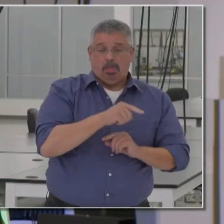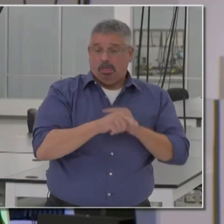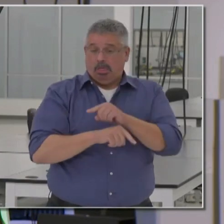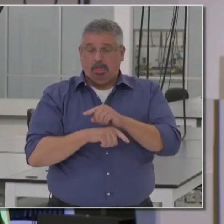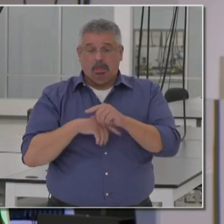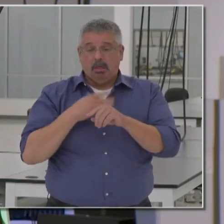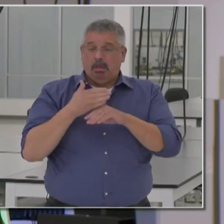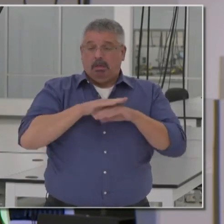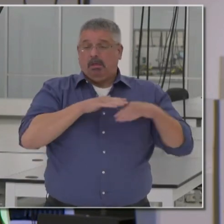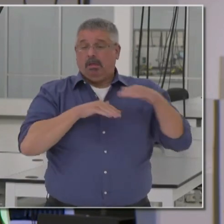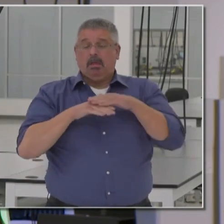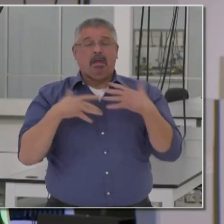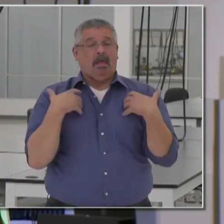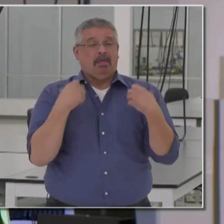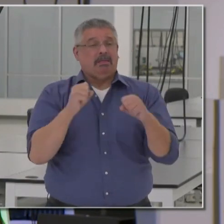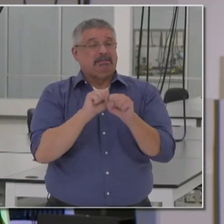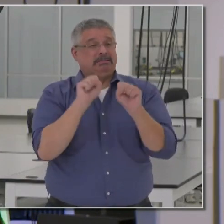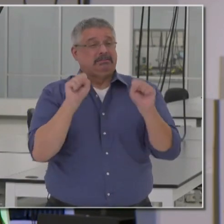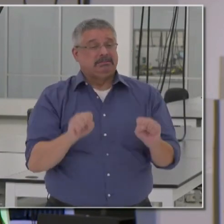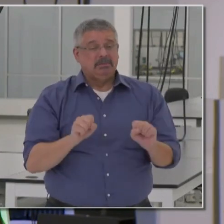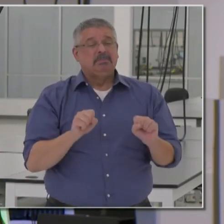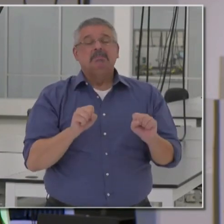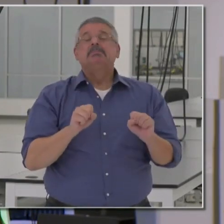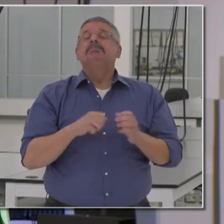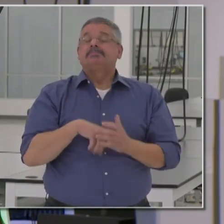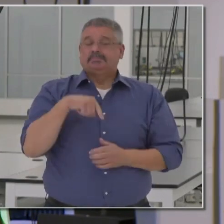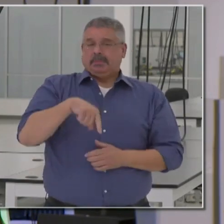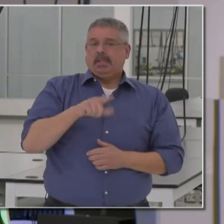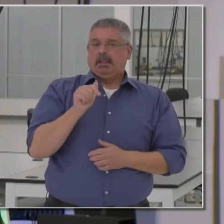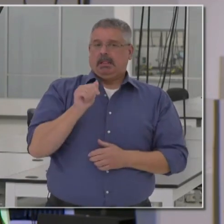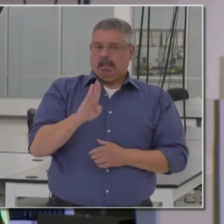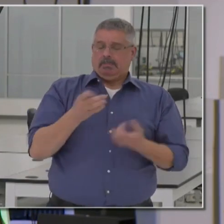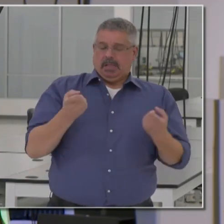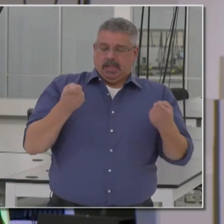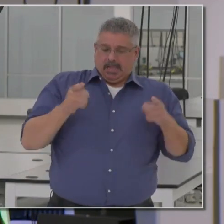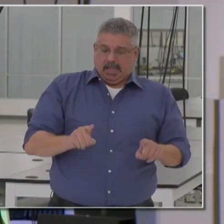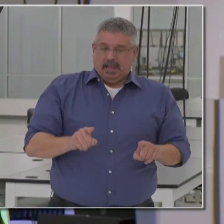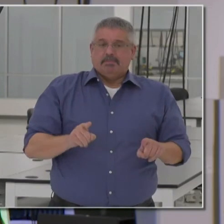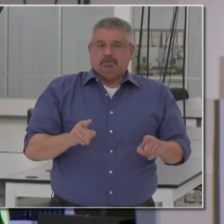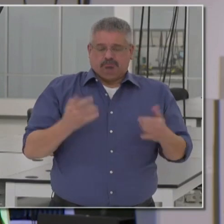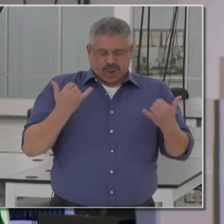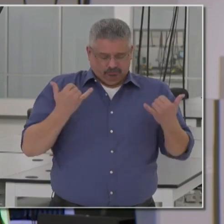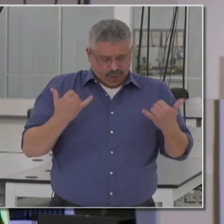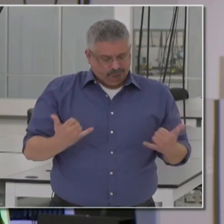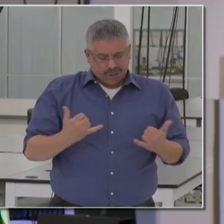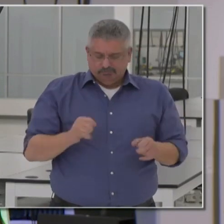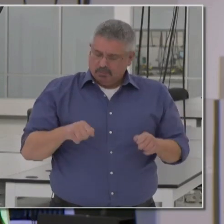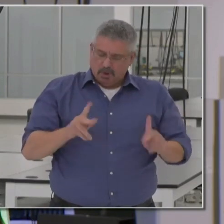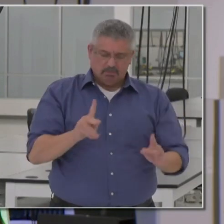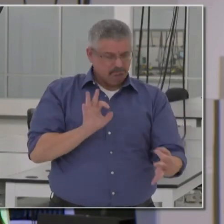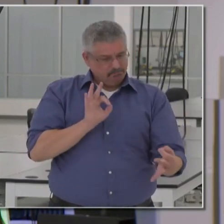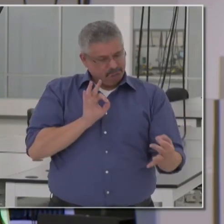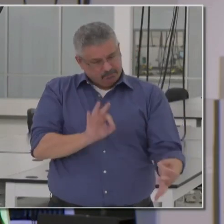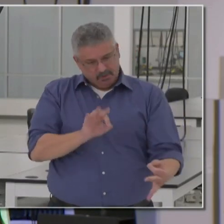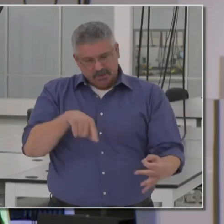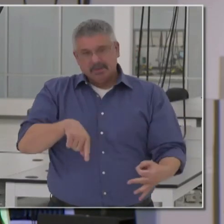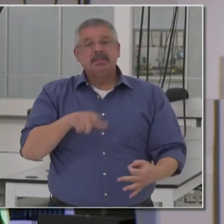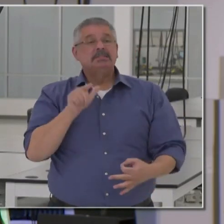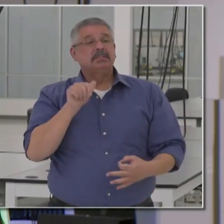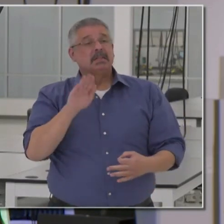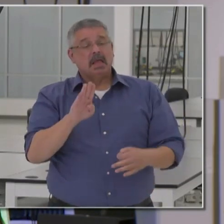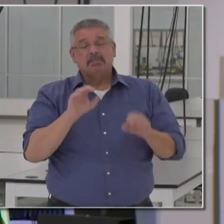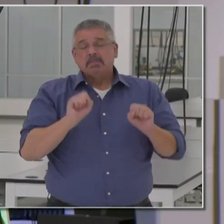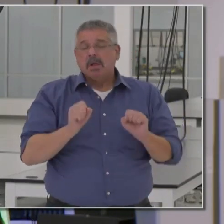in our healthcare delivery system. This lab is happening right at the right time. This lab and our capacity